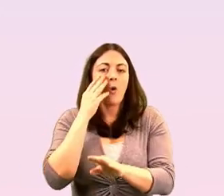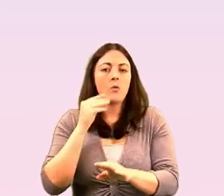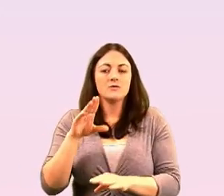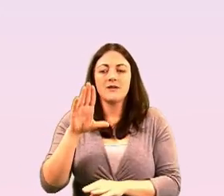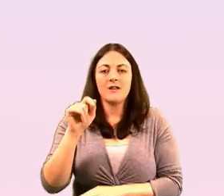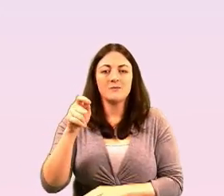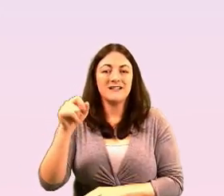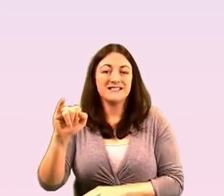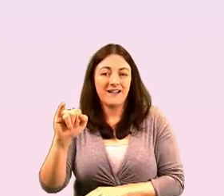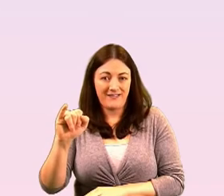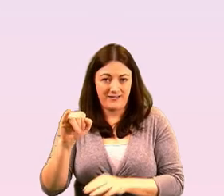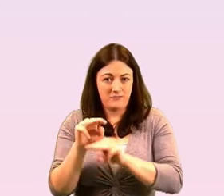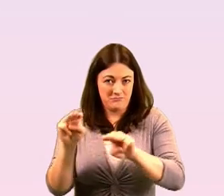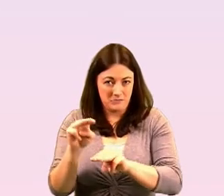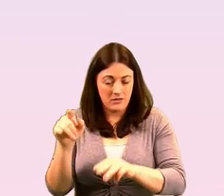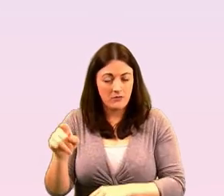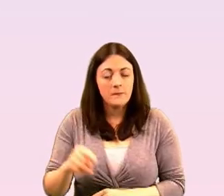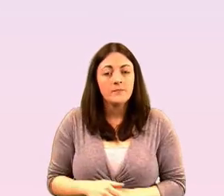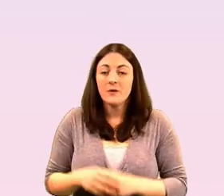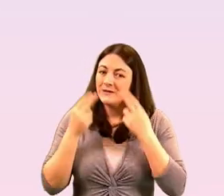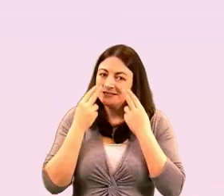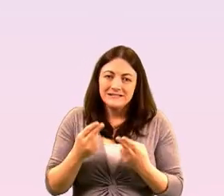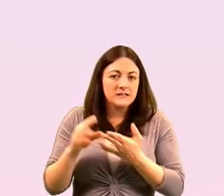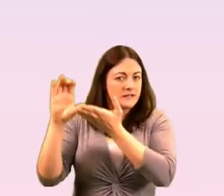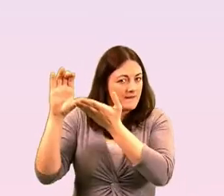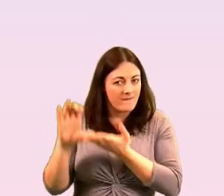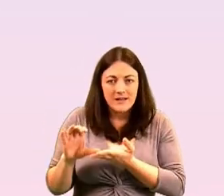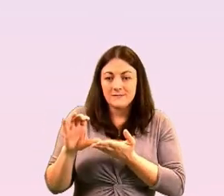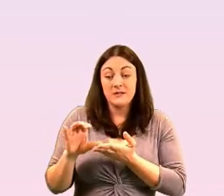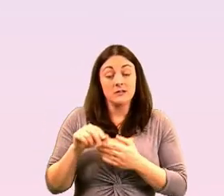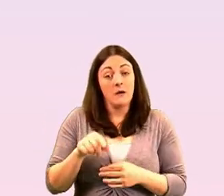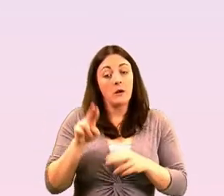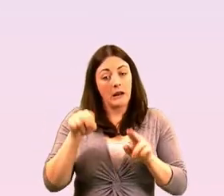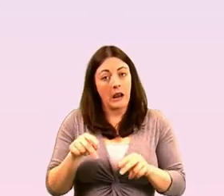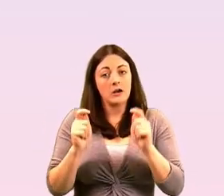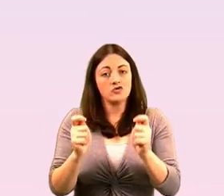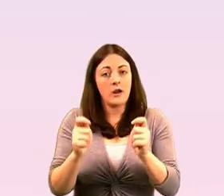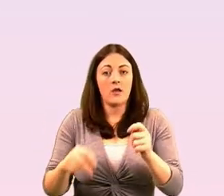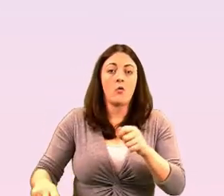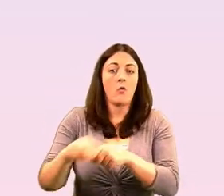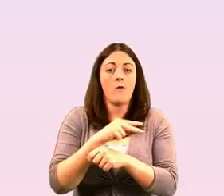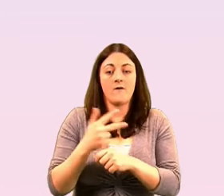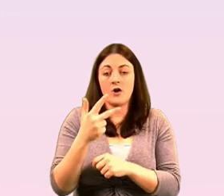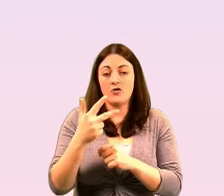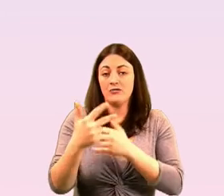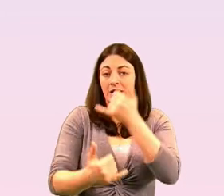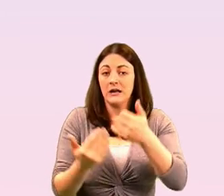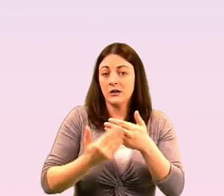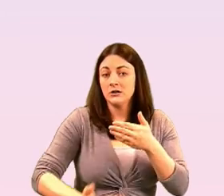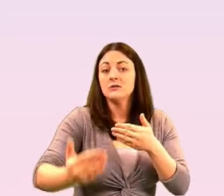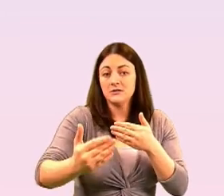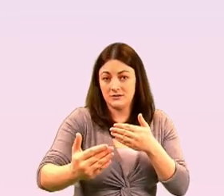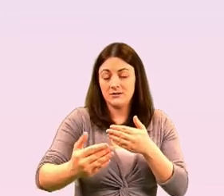three years but we do need an investment to really achieve a full roll out across ireland and make